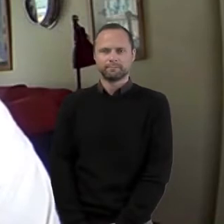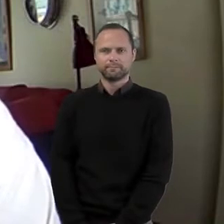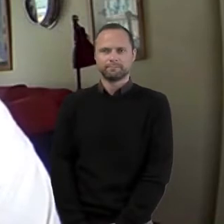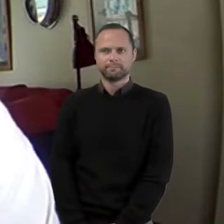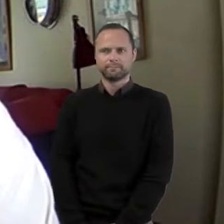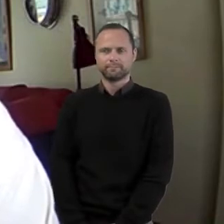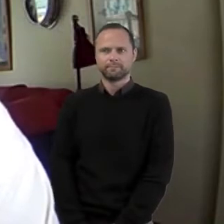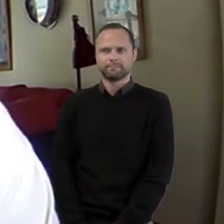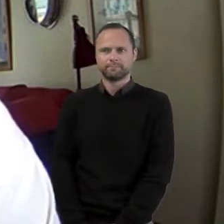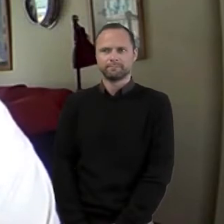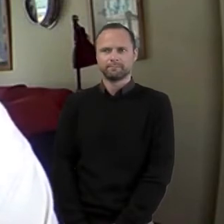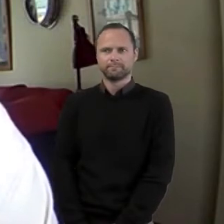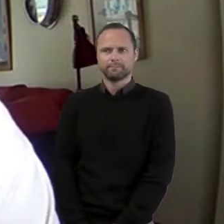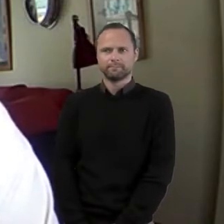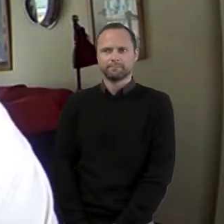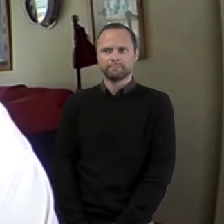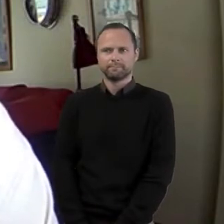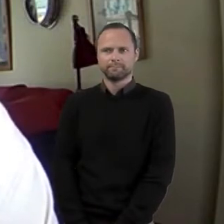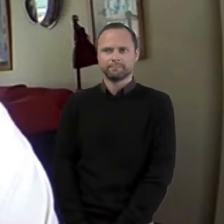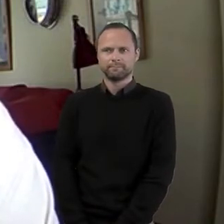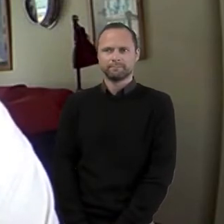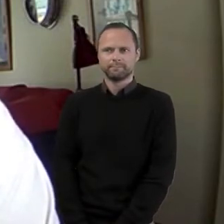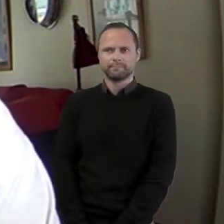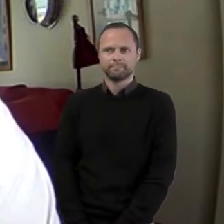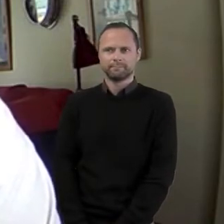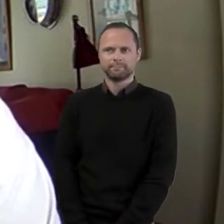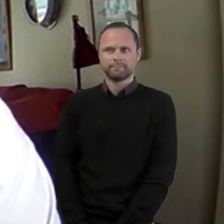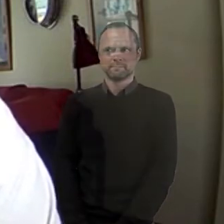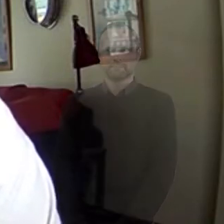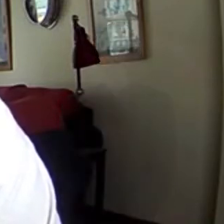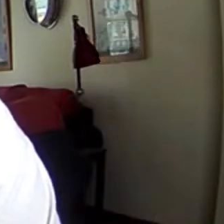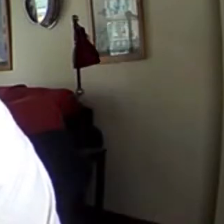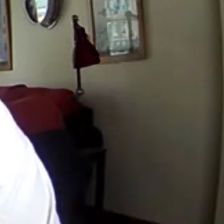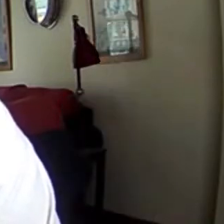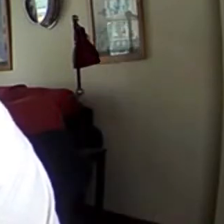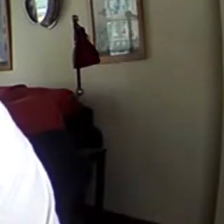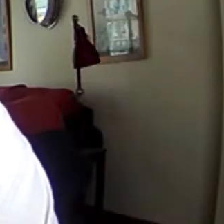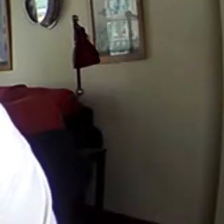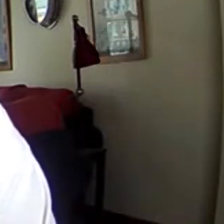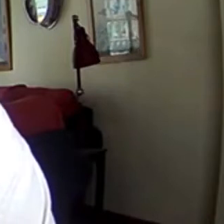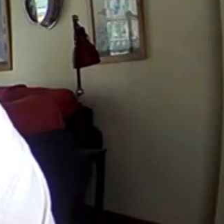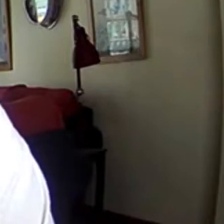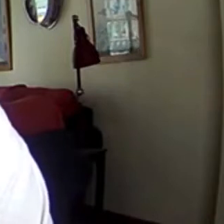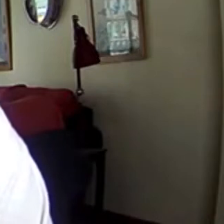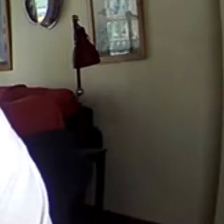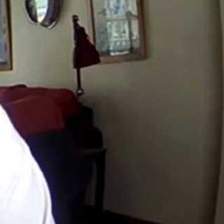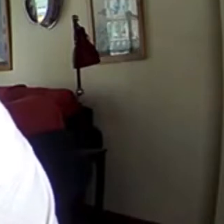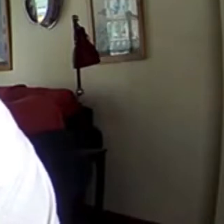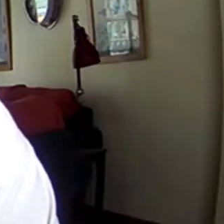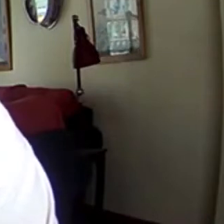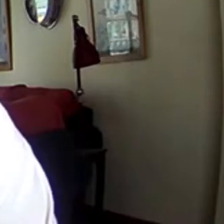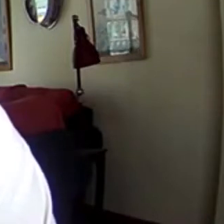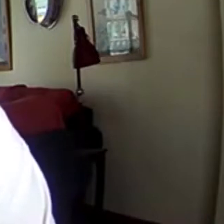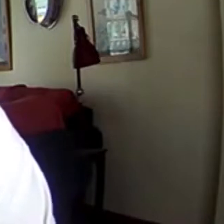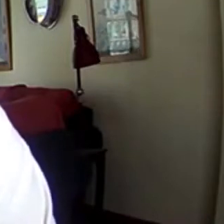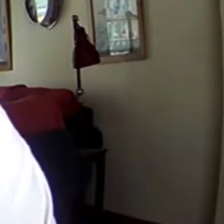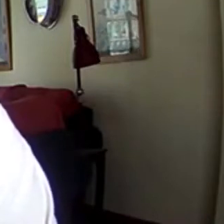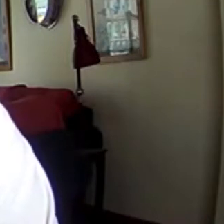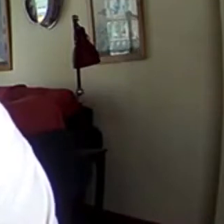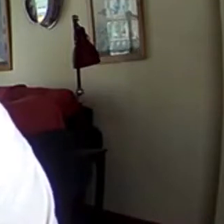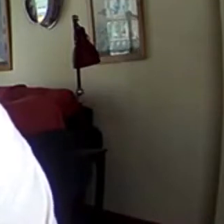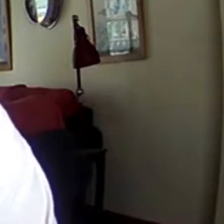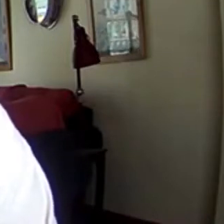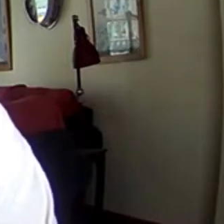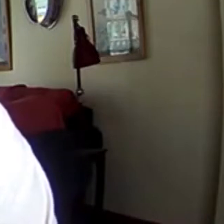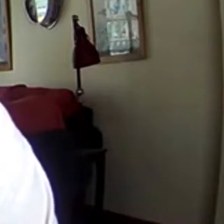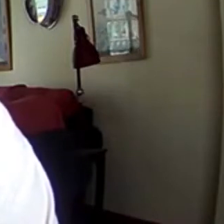Just thank you so much. We're going to go into that, but I just want to give people opportunity to please do post your questions in the